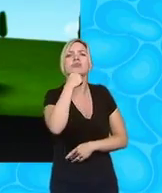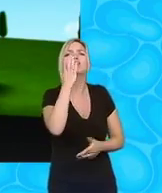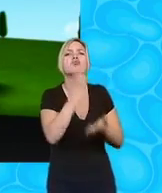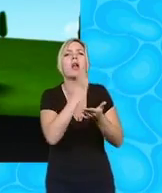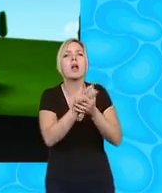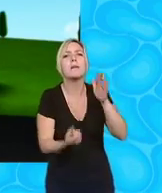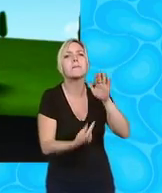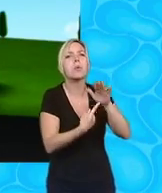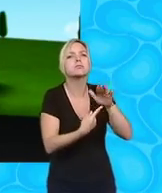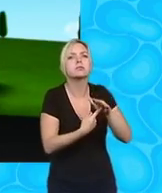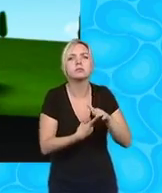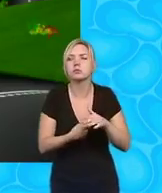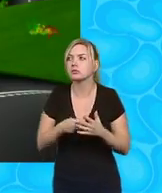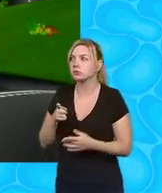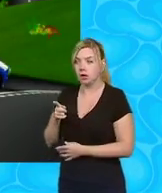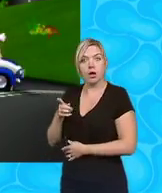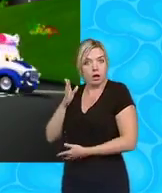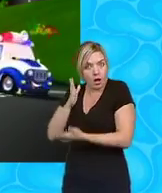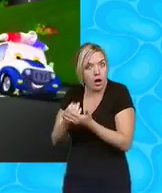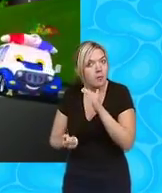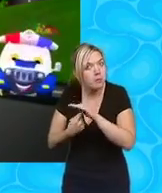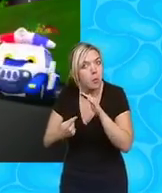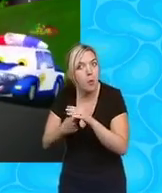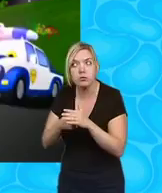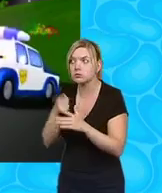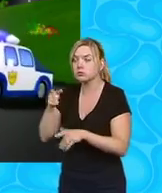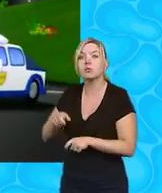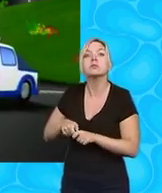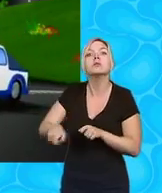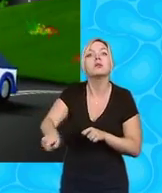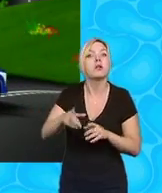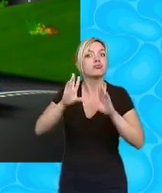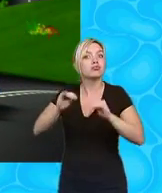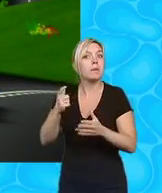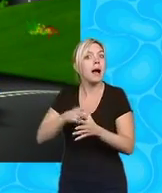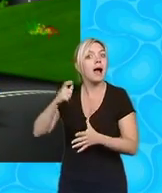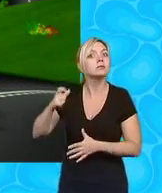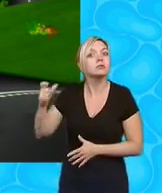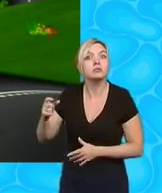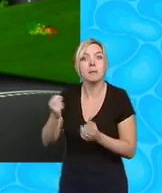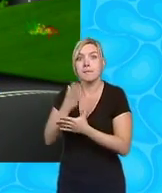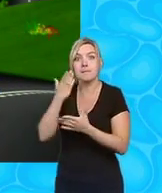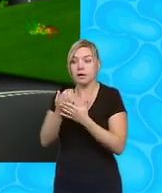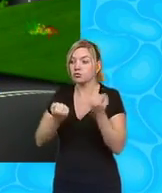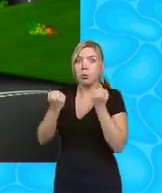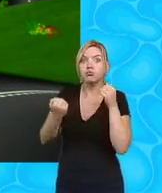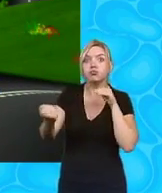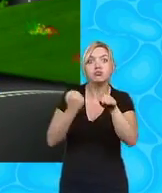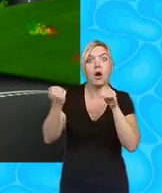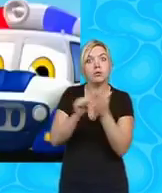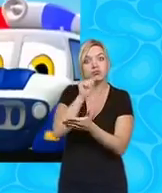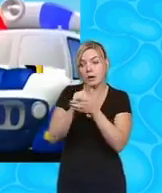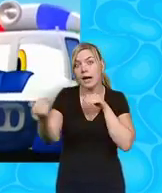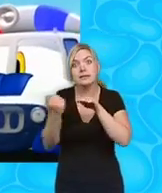it was very important it is the lines help prevent accidents by making sure trucks stay on the right side of the